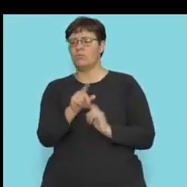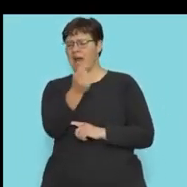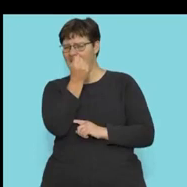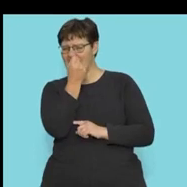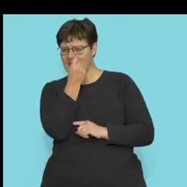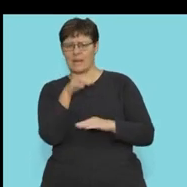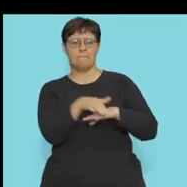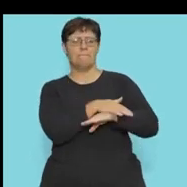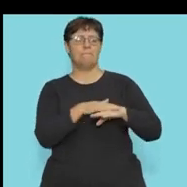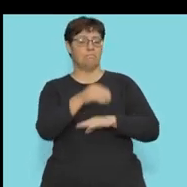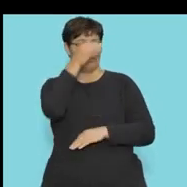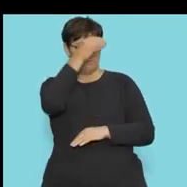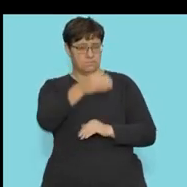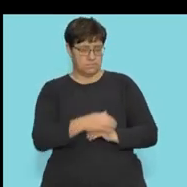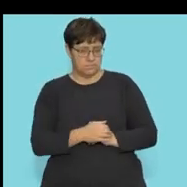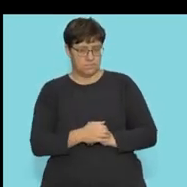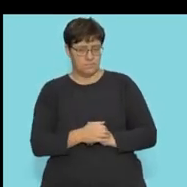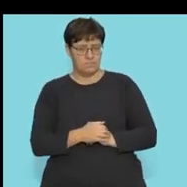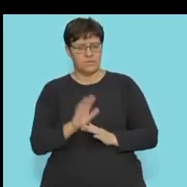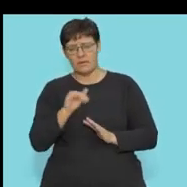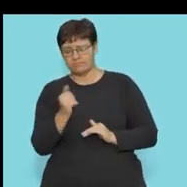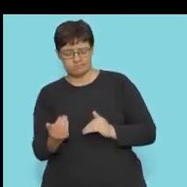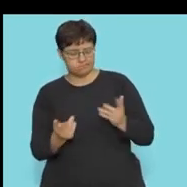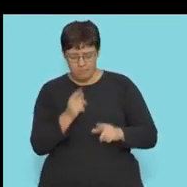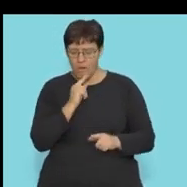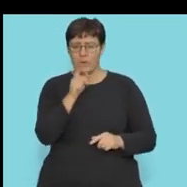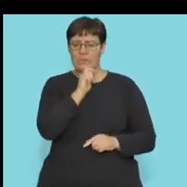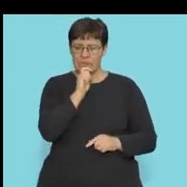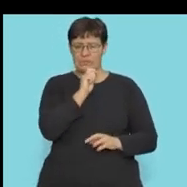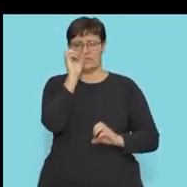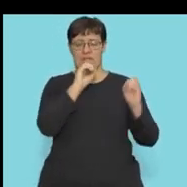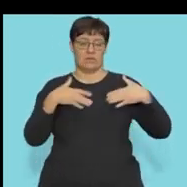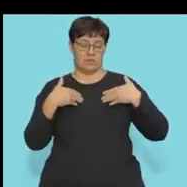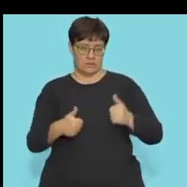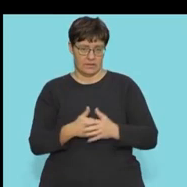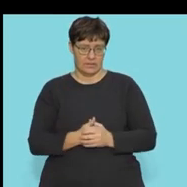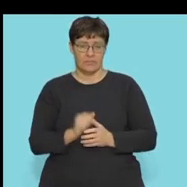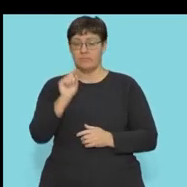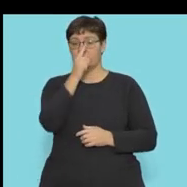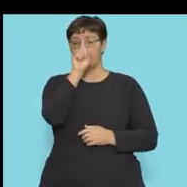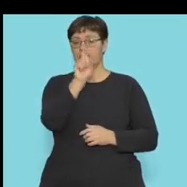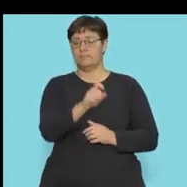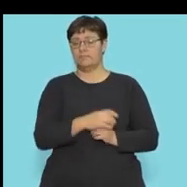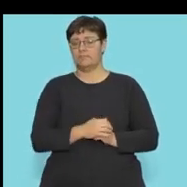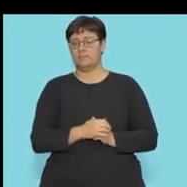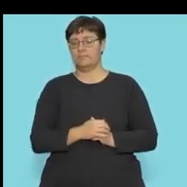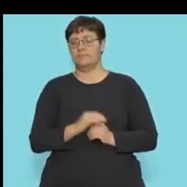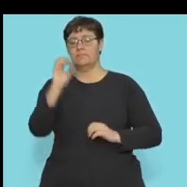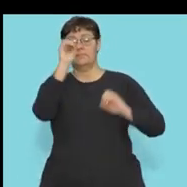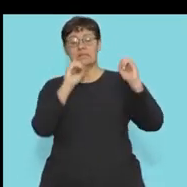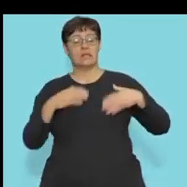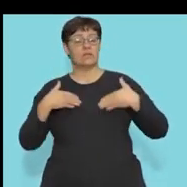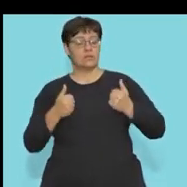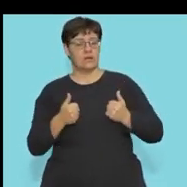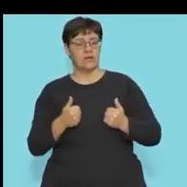and understand some basic concepts as we unpack them using cellular respiration. So the first question, cellular respiration